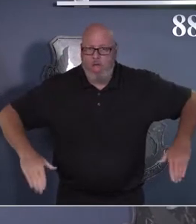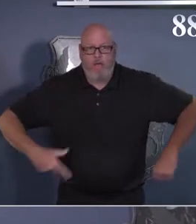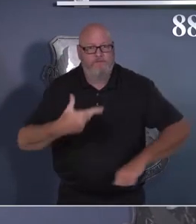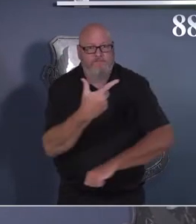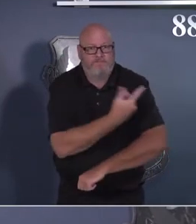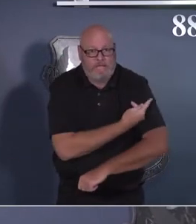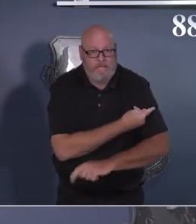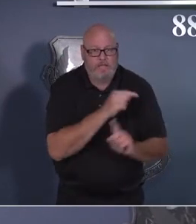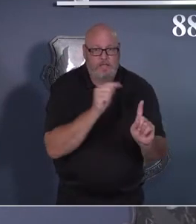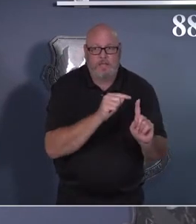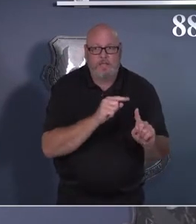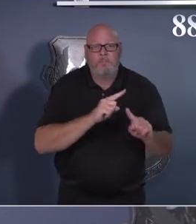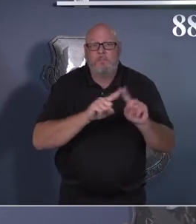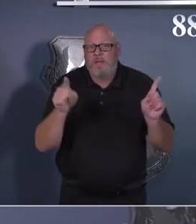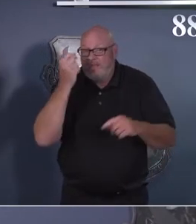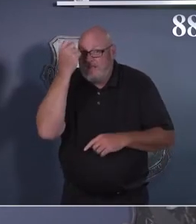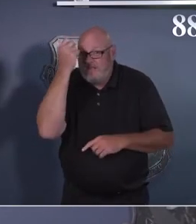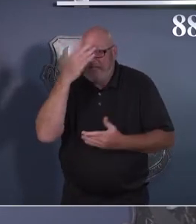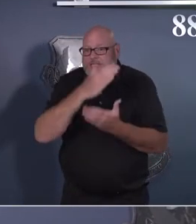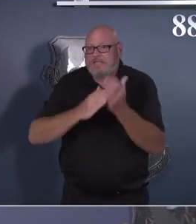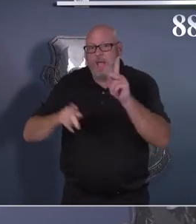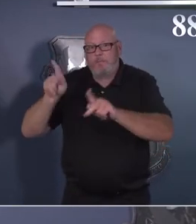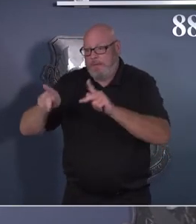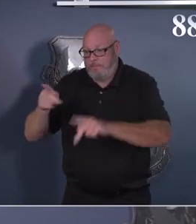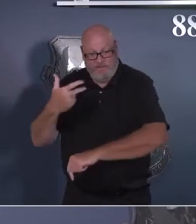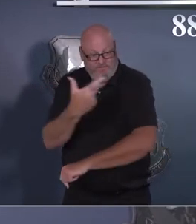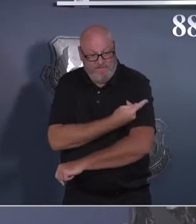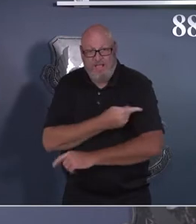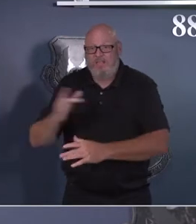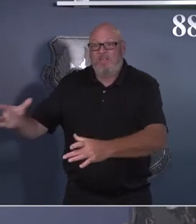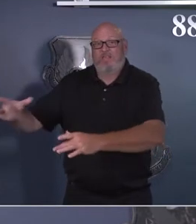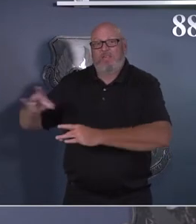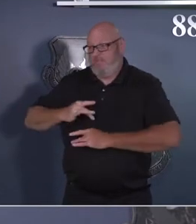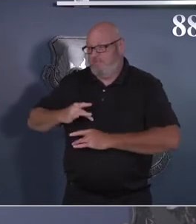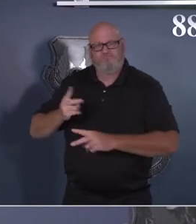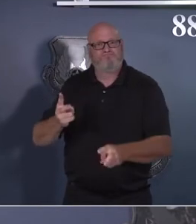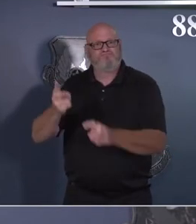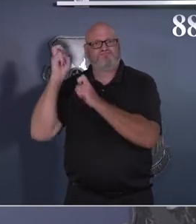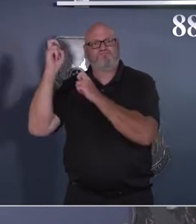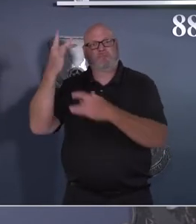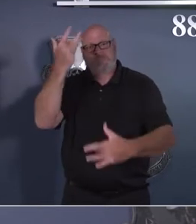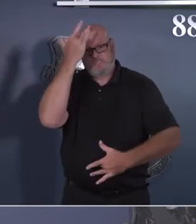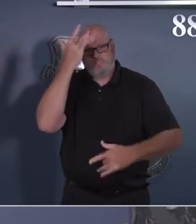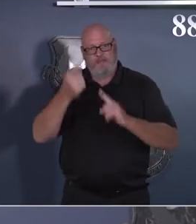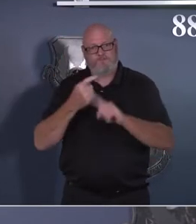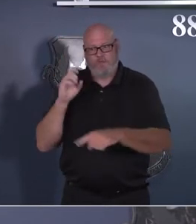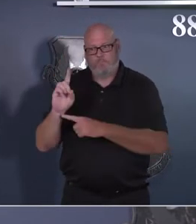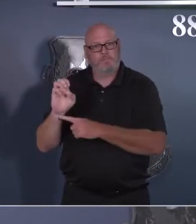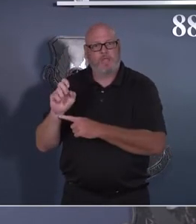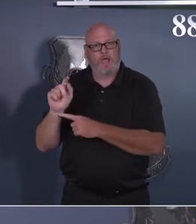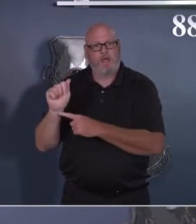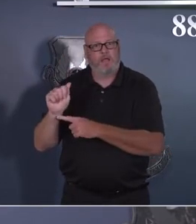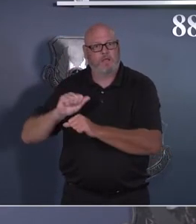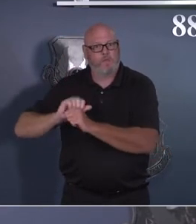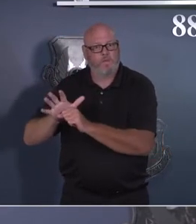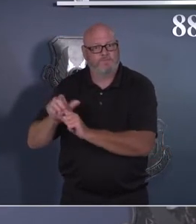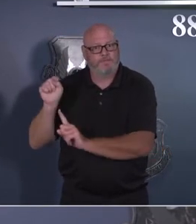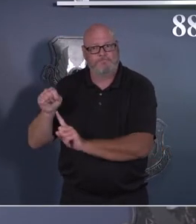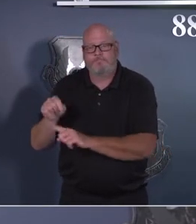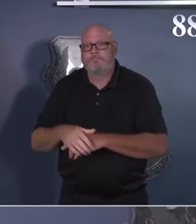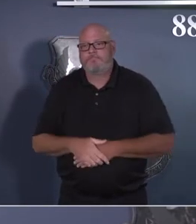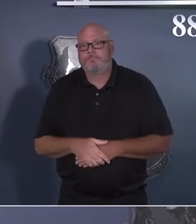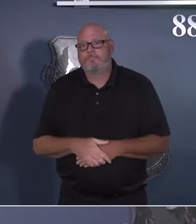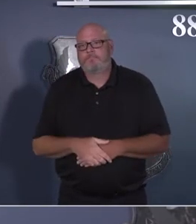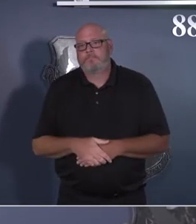those breakthrough cases and the science showing that the Delta variant is transmissible by vaccinated individuals, the Department of